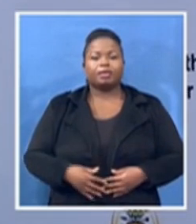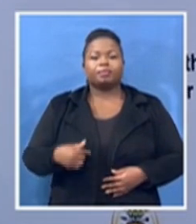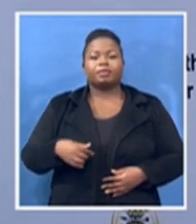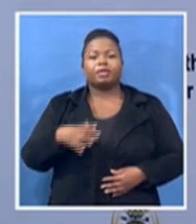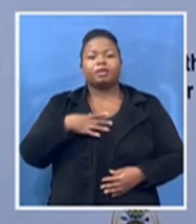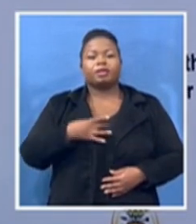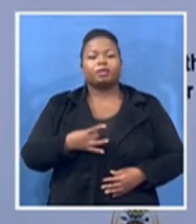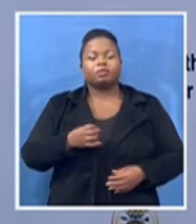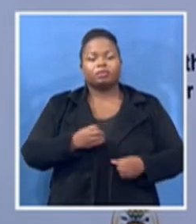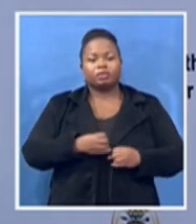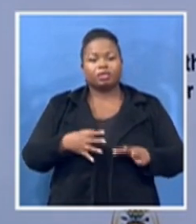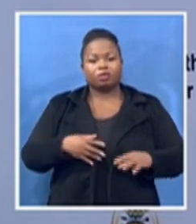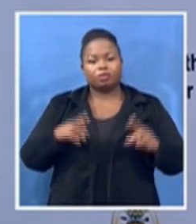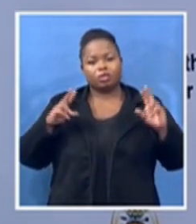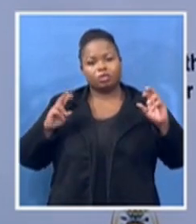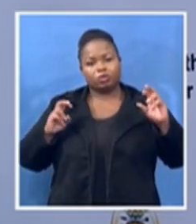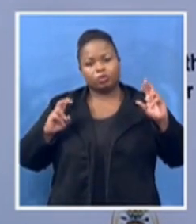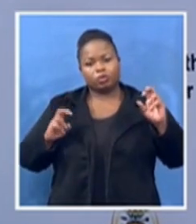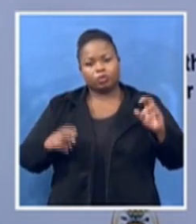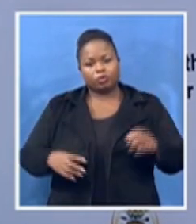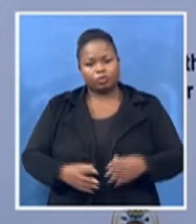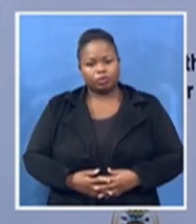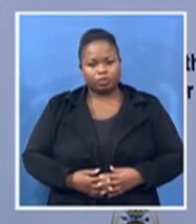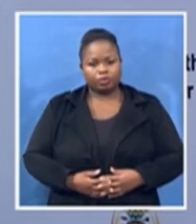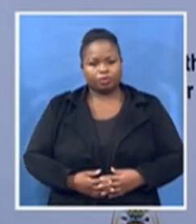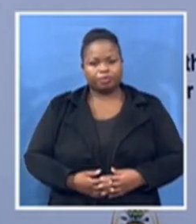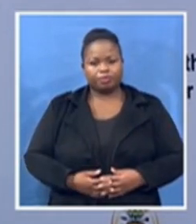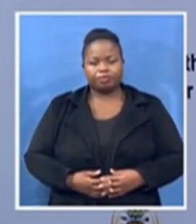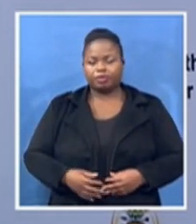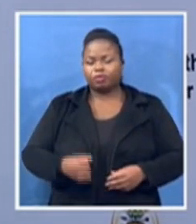Never forget where we came from.